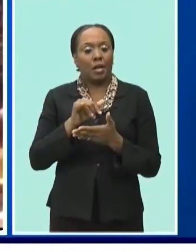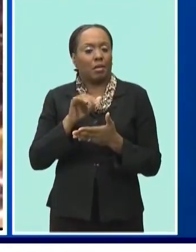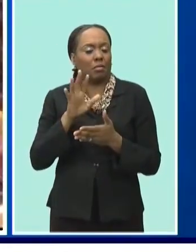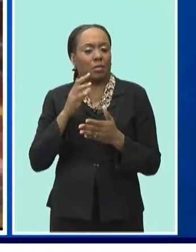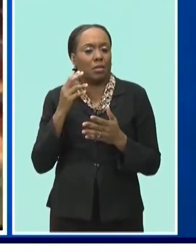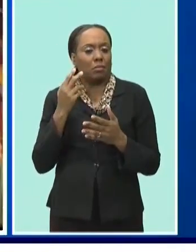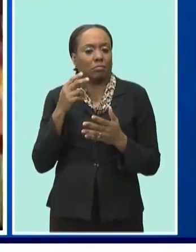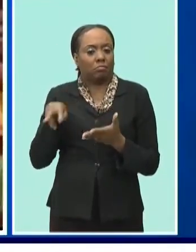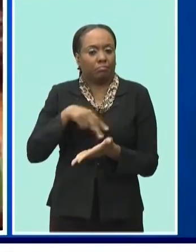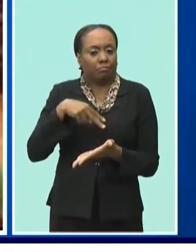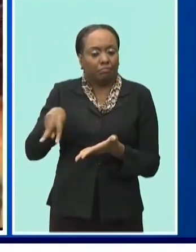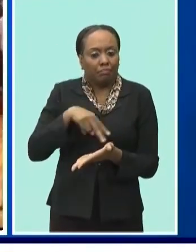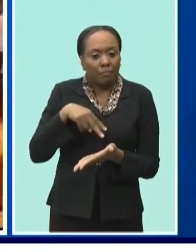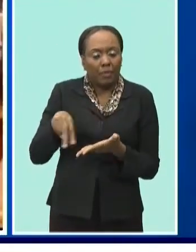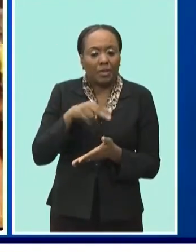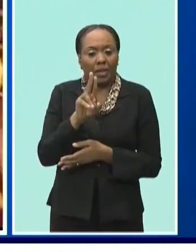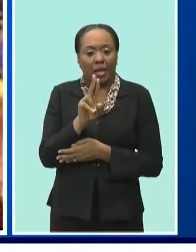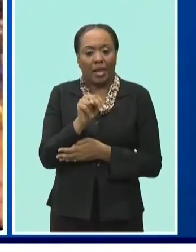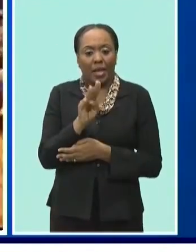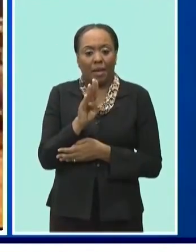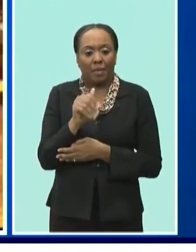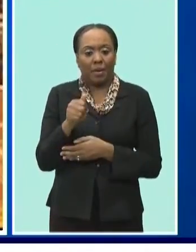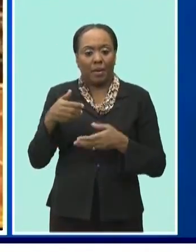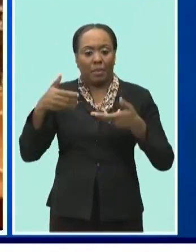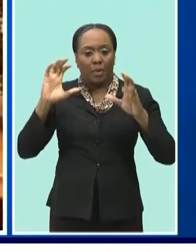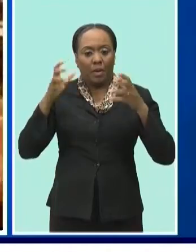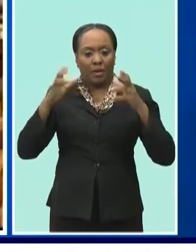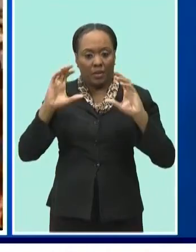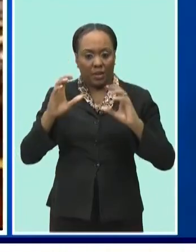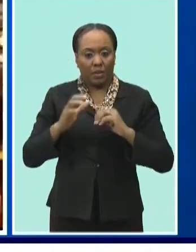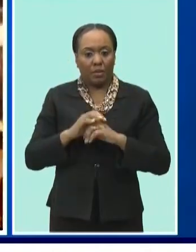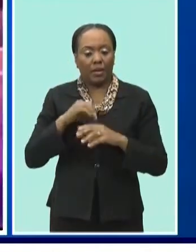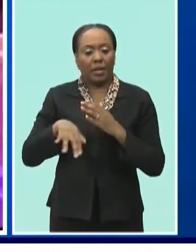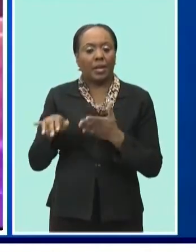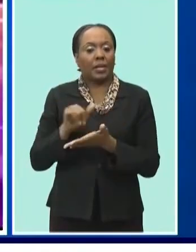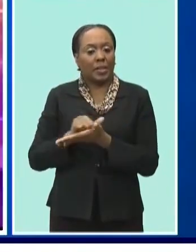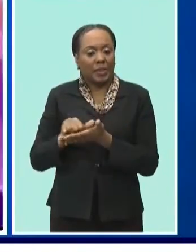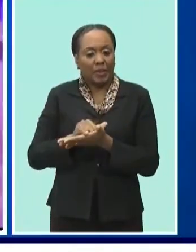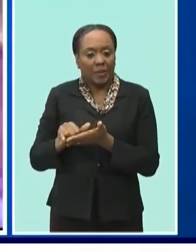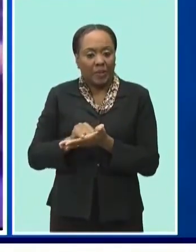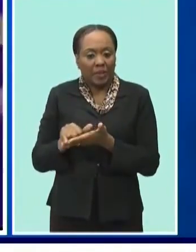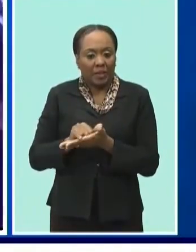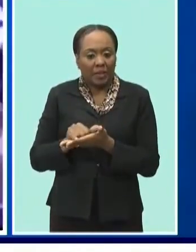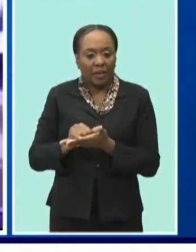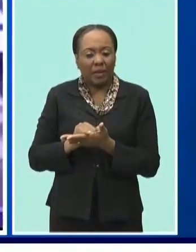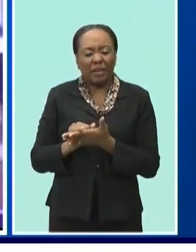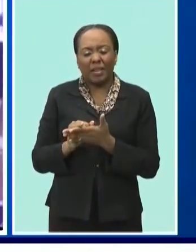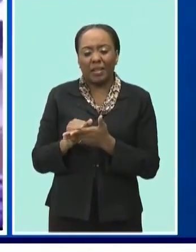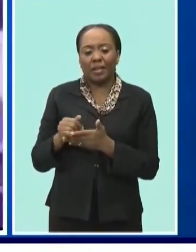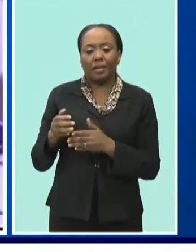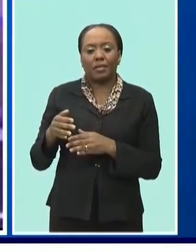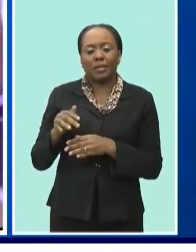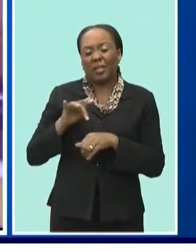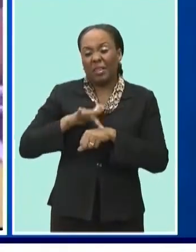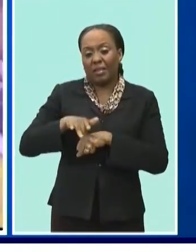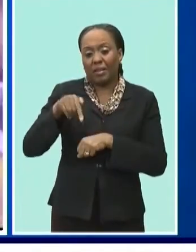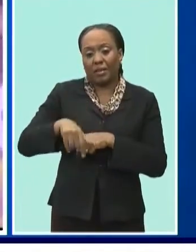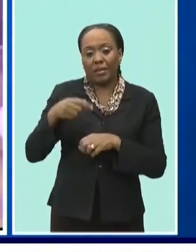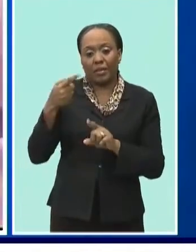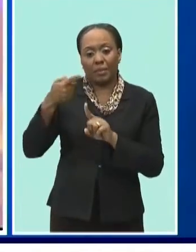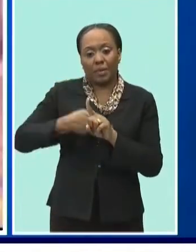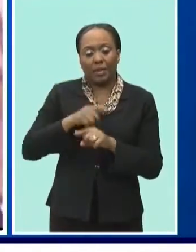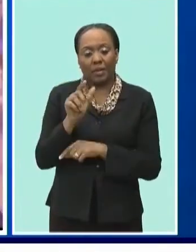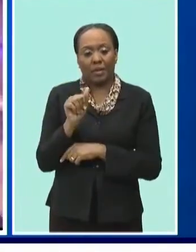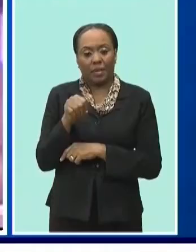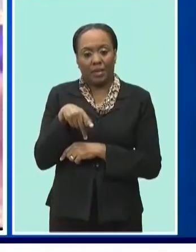Shamika Walters all wowed the crowd after being selected to join the Brooklynettes for Barbados Night at the Barclays Center in